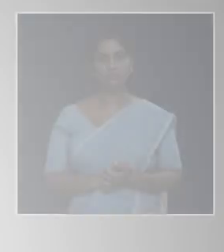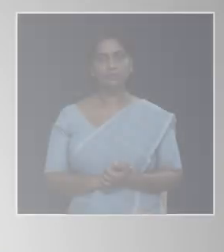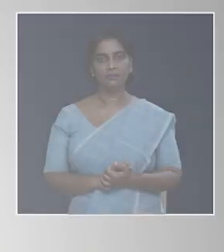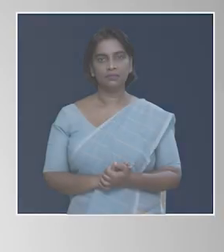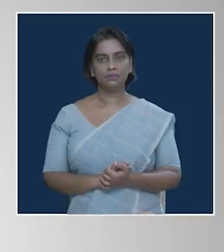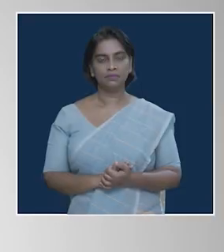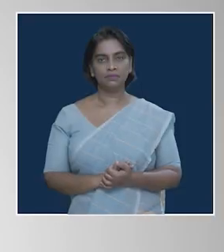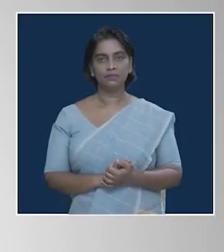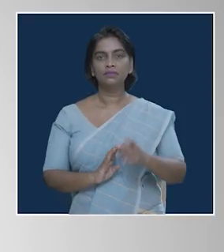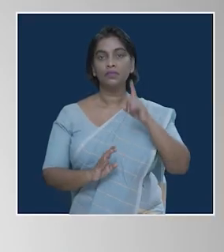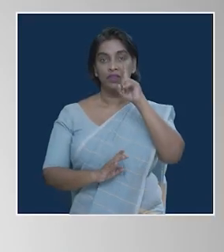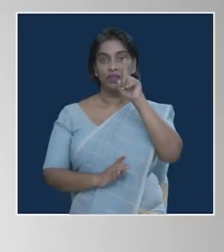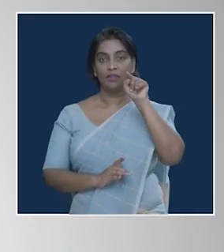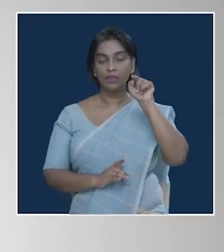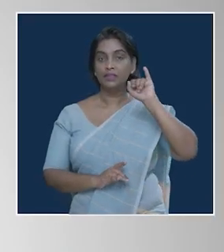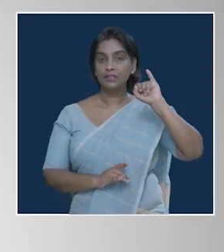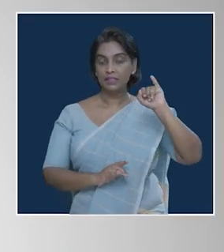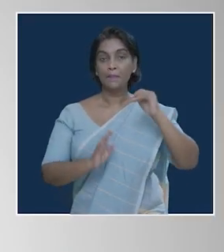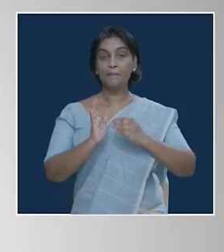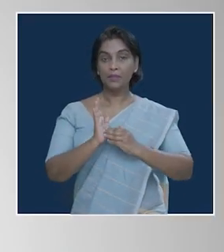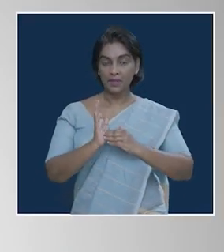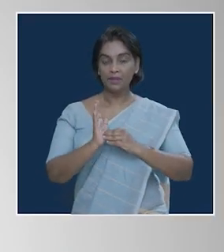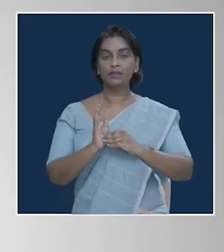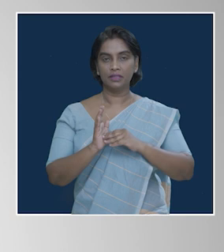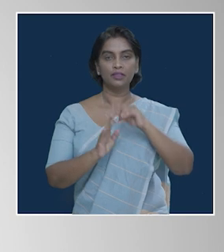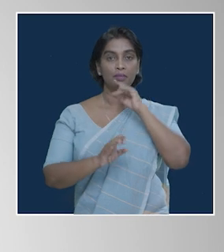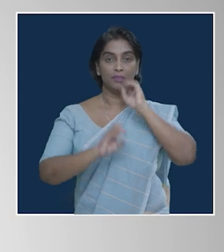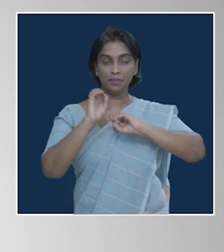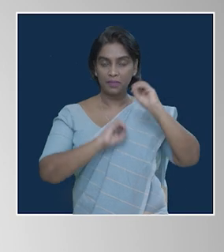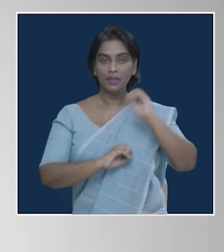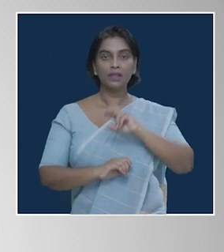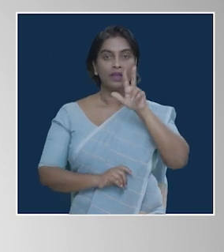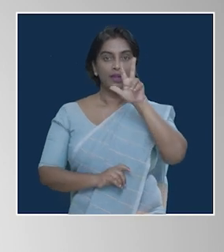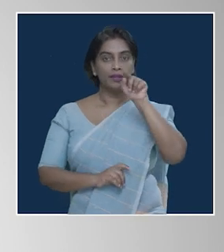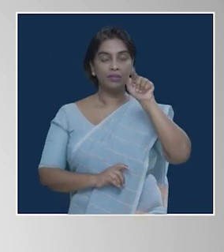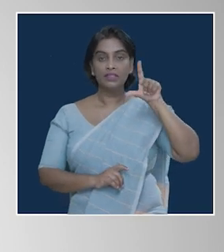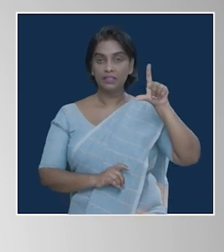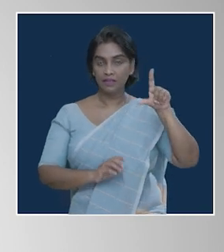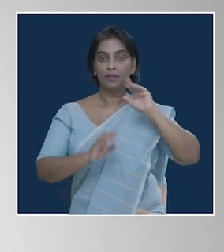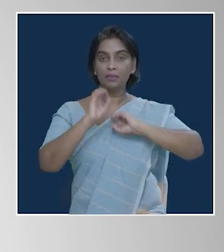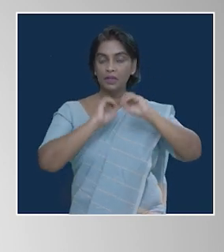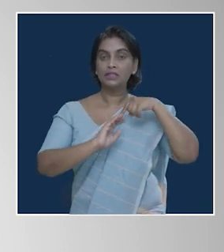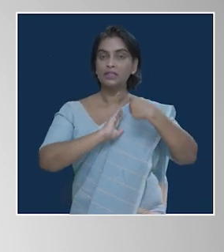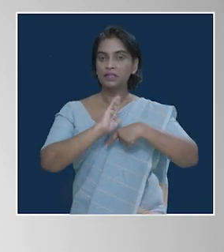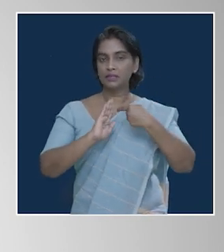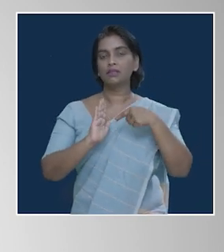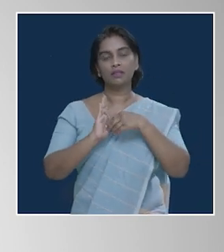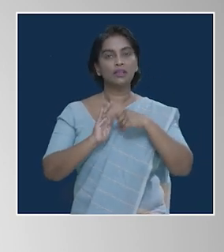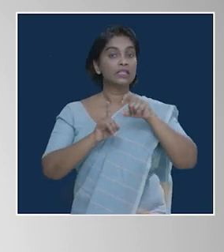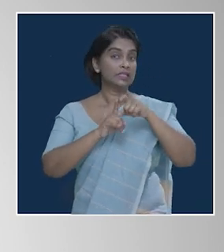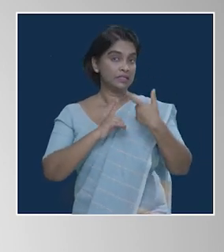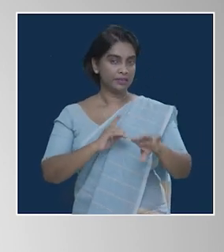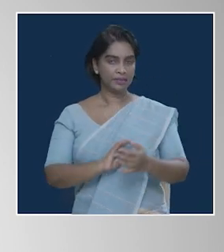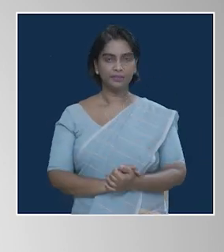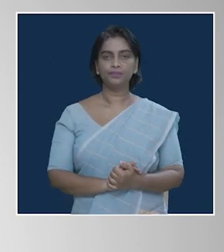1.6 million people or 8.7% of the population of Sri Lanka have some form of